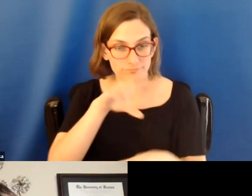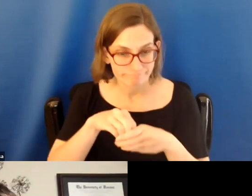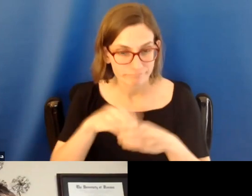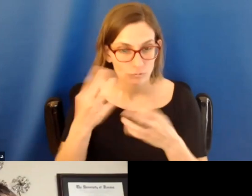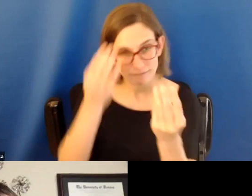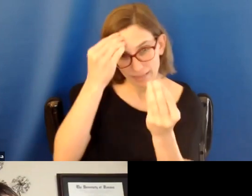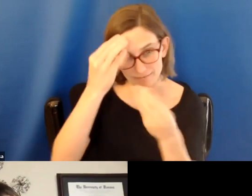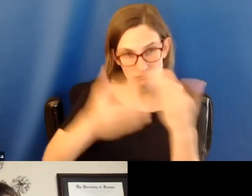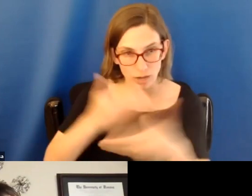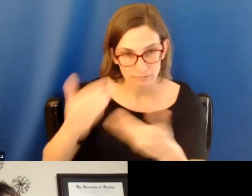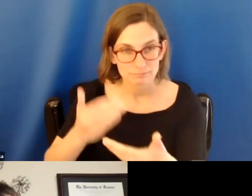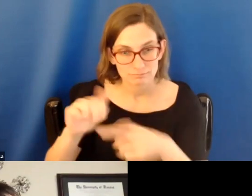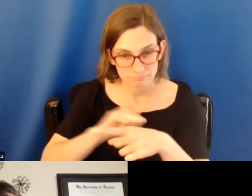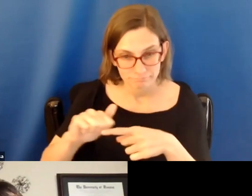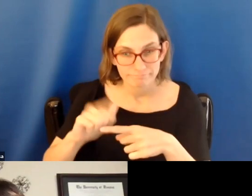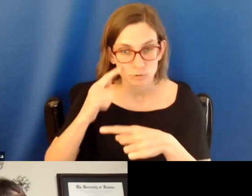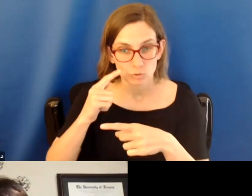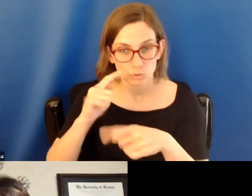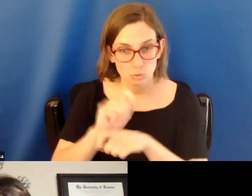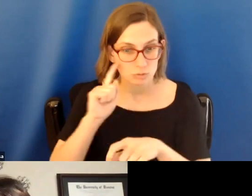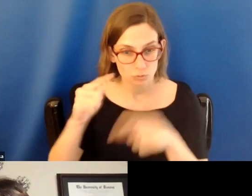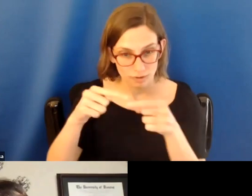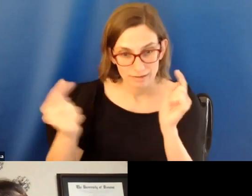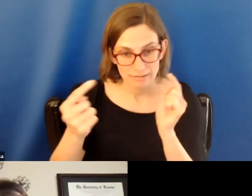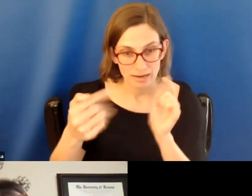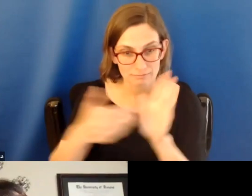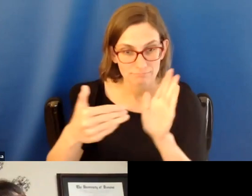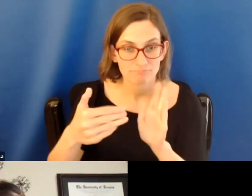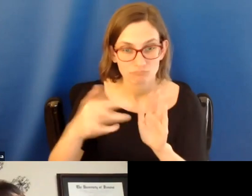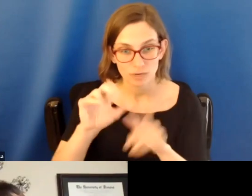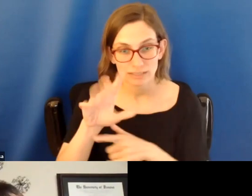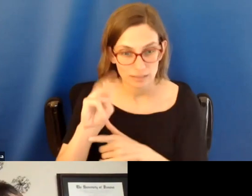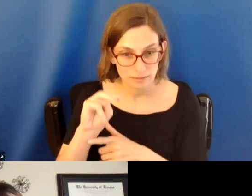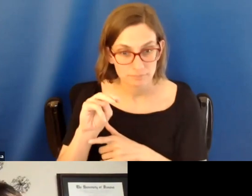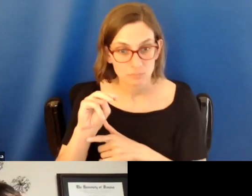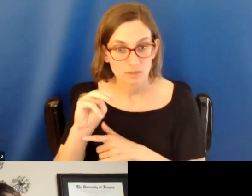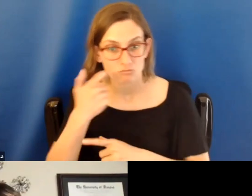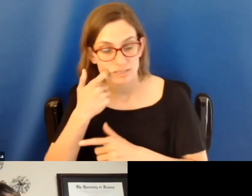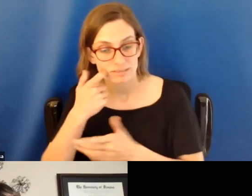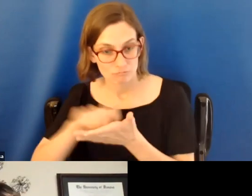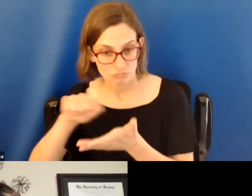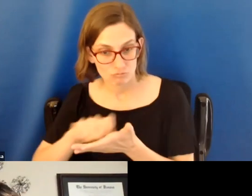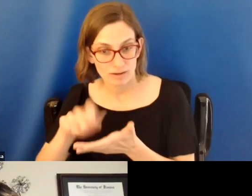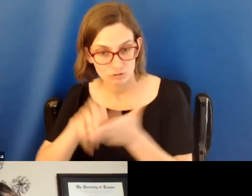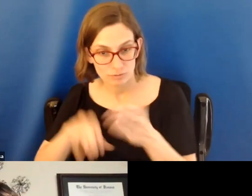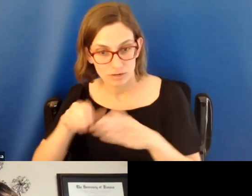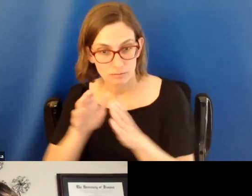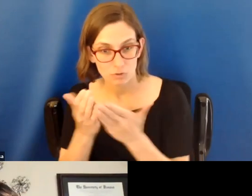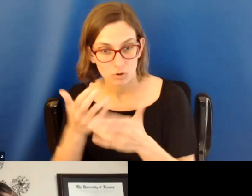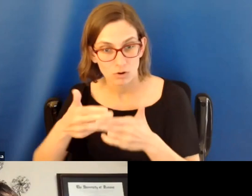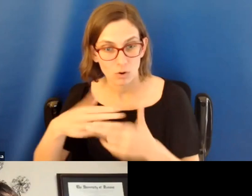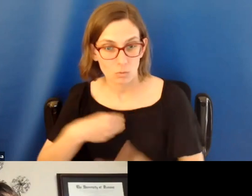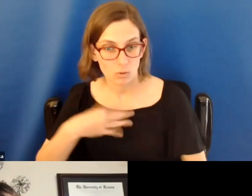anti-racism. Most recently, she called that a chapter in the new book entitled Whiteness, Power,